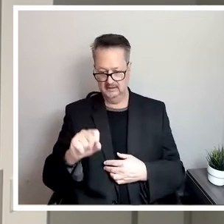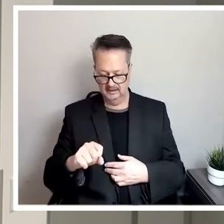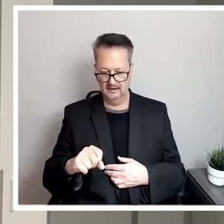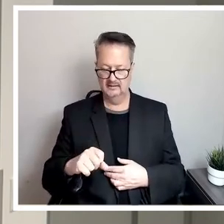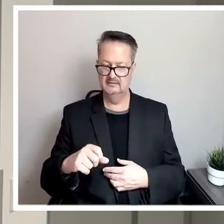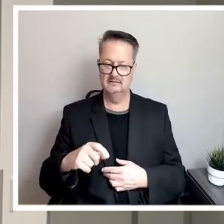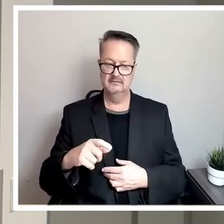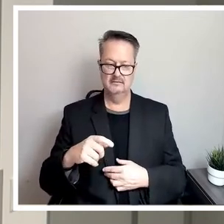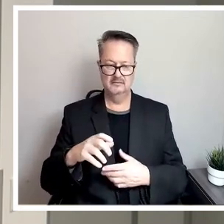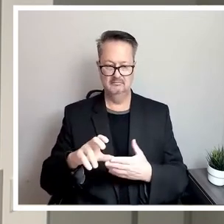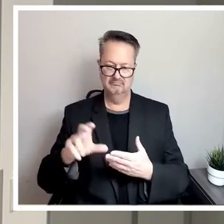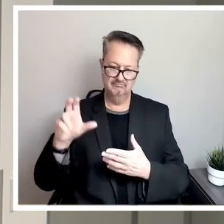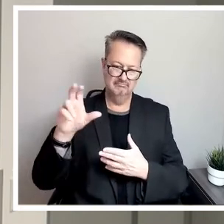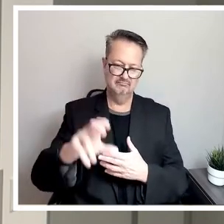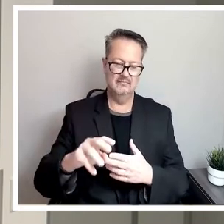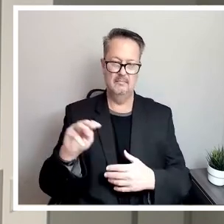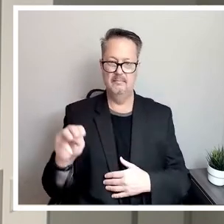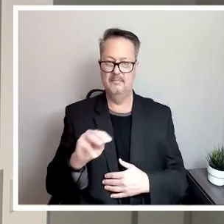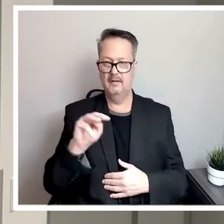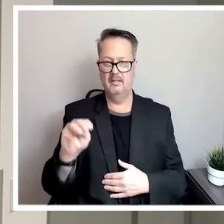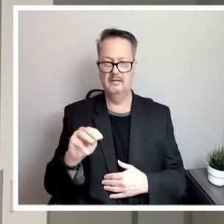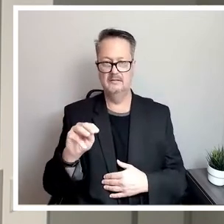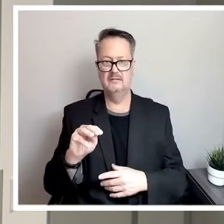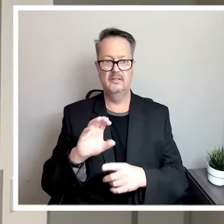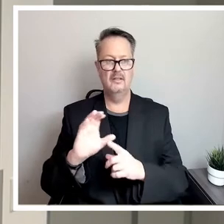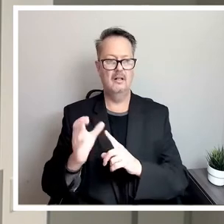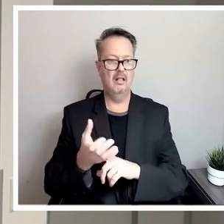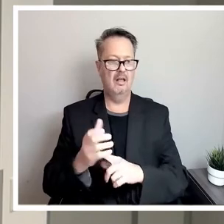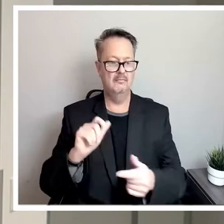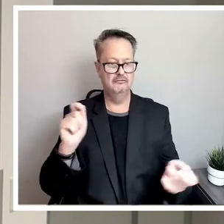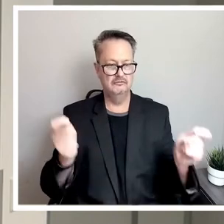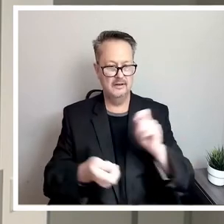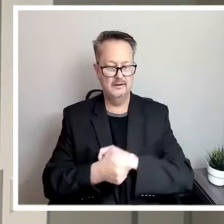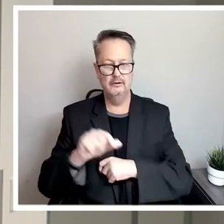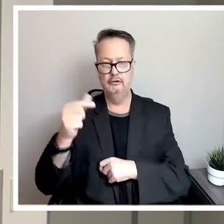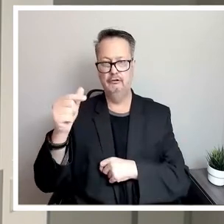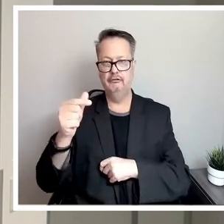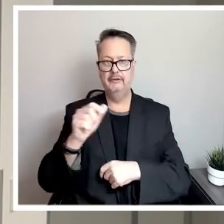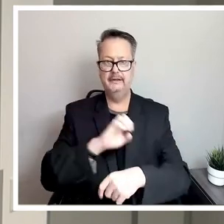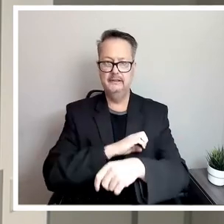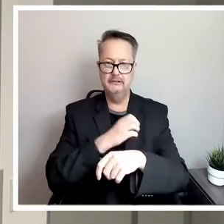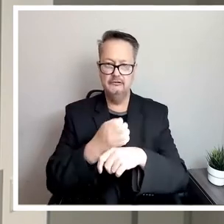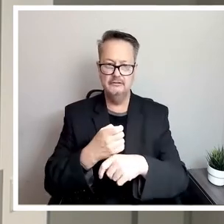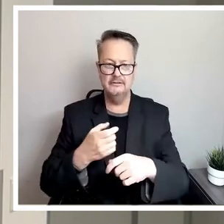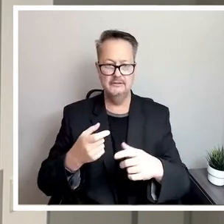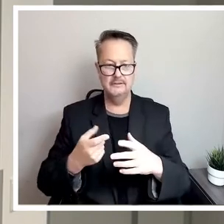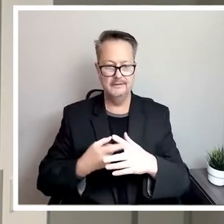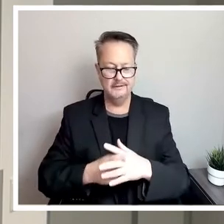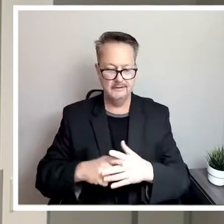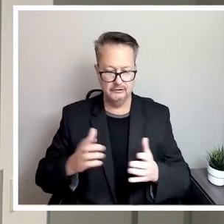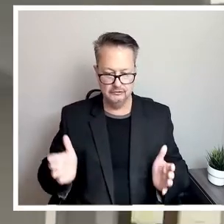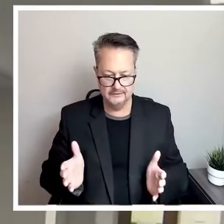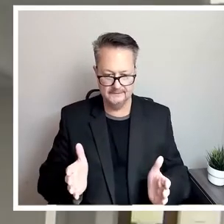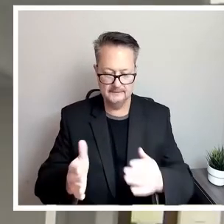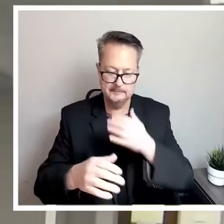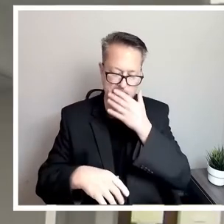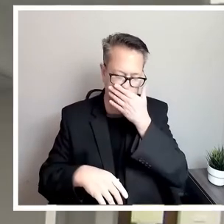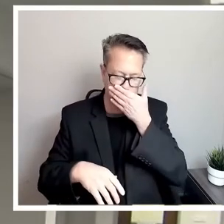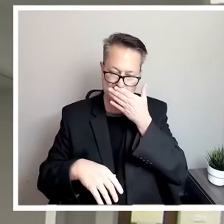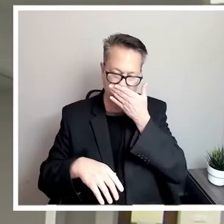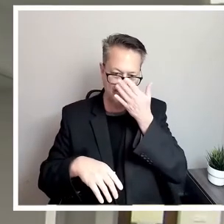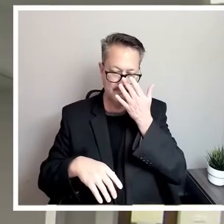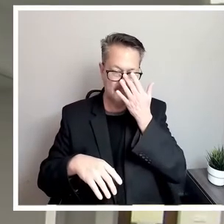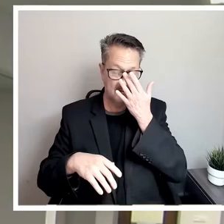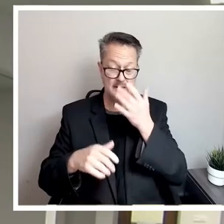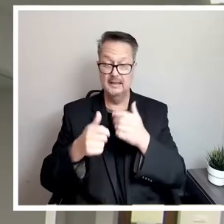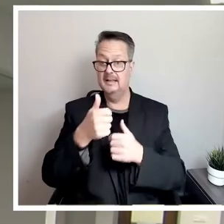in the climate change-driven green energy initiatives demanded by the mayor and city council. Any discussion about a rate